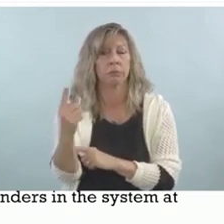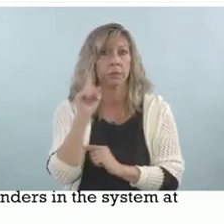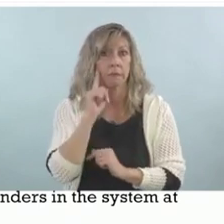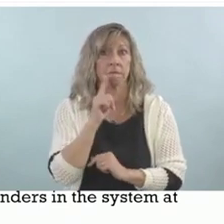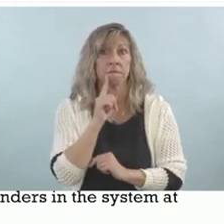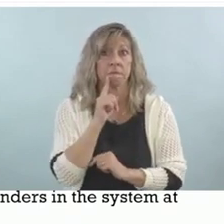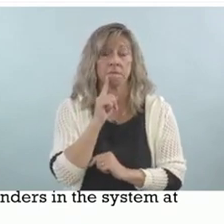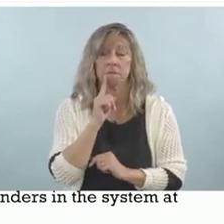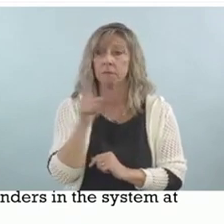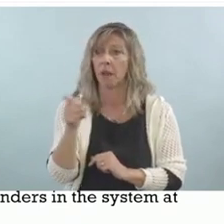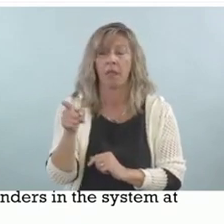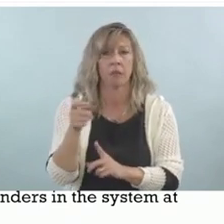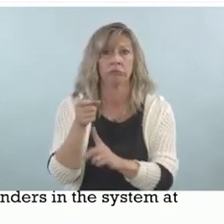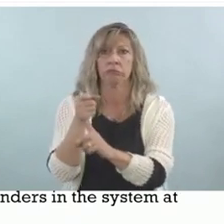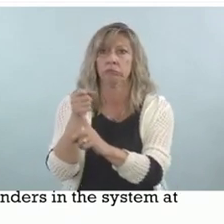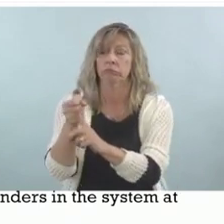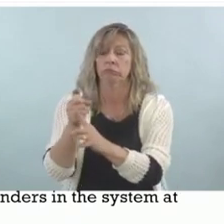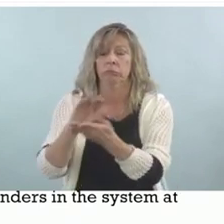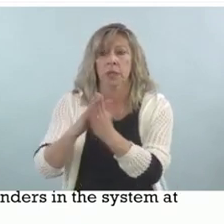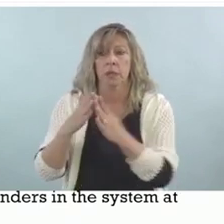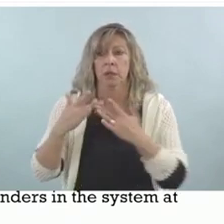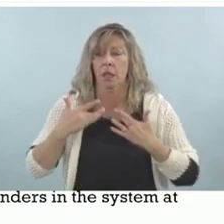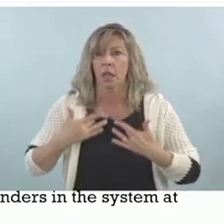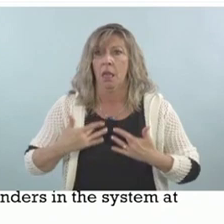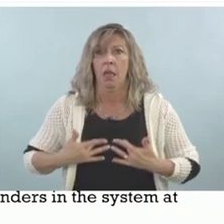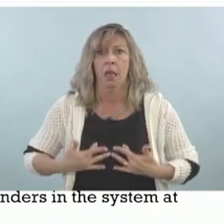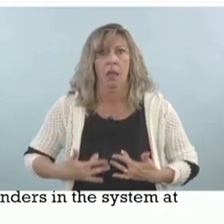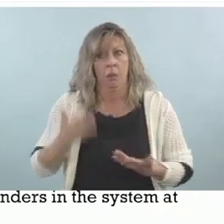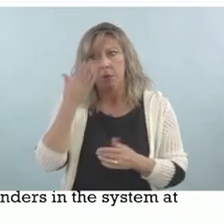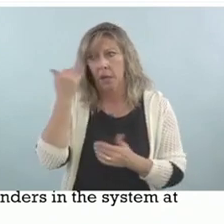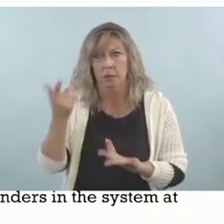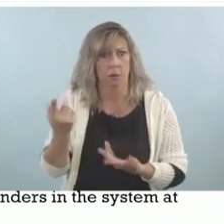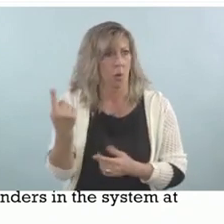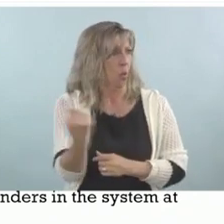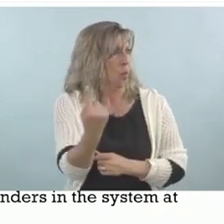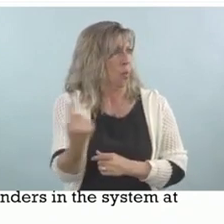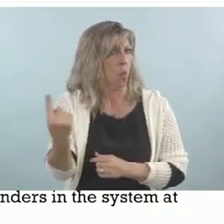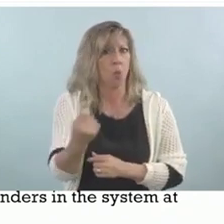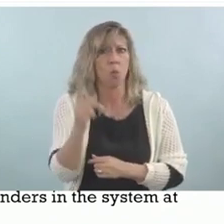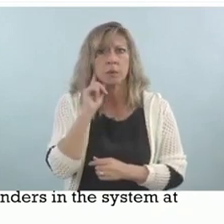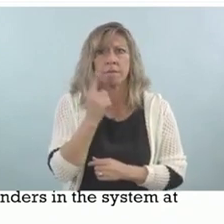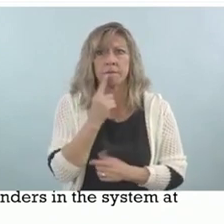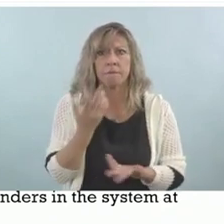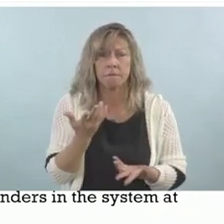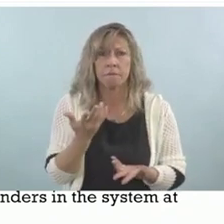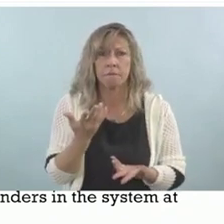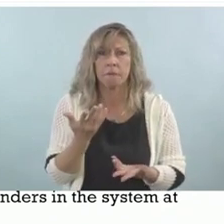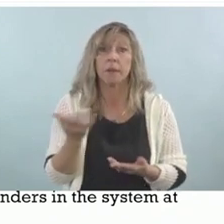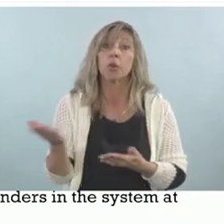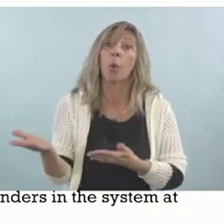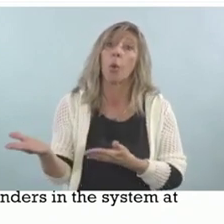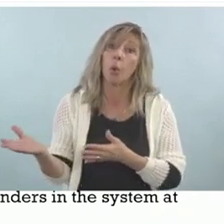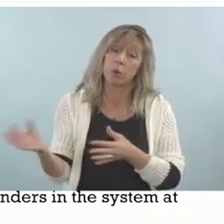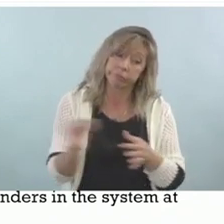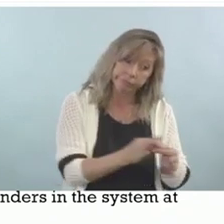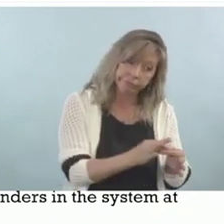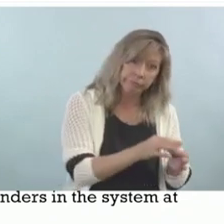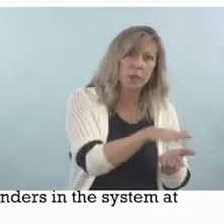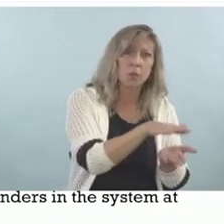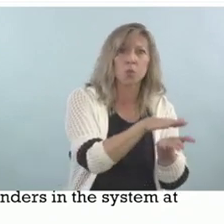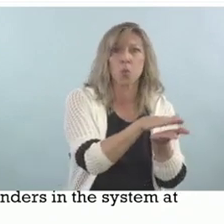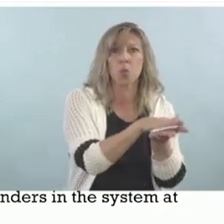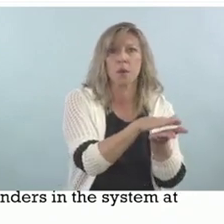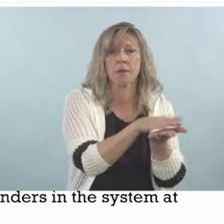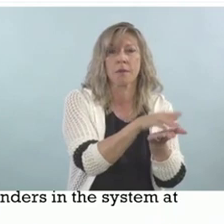became very depressed. So our schools really play a huge part in helping